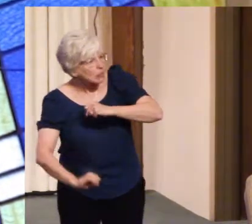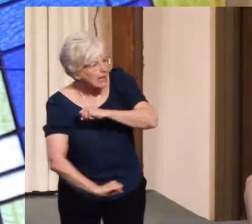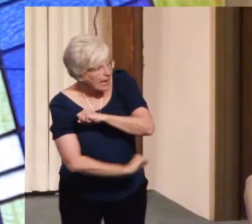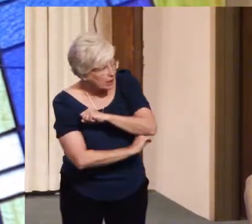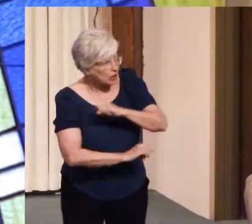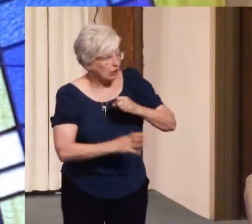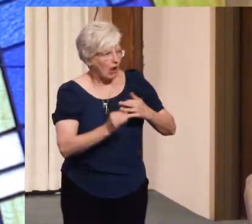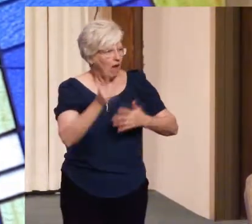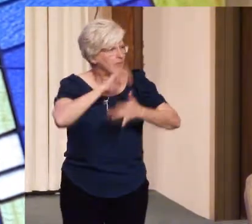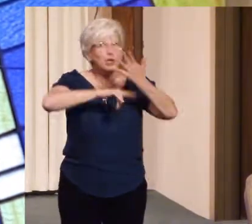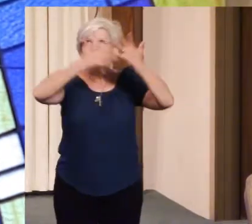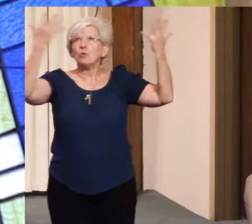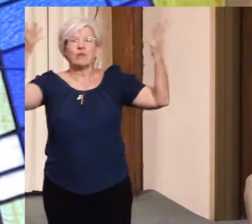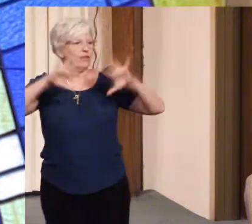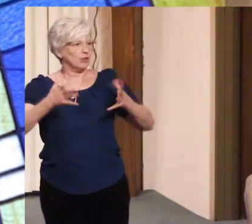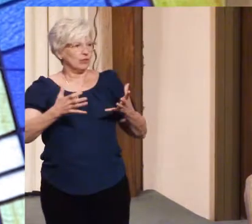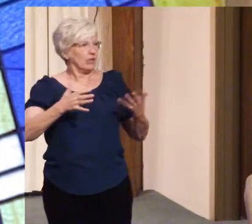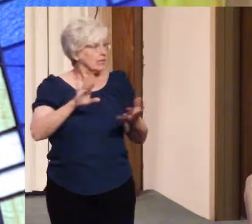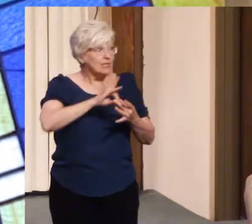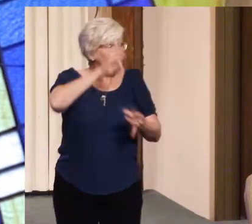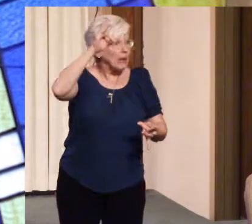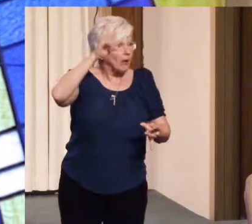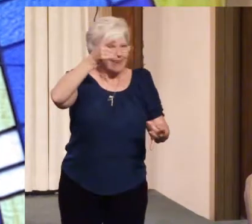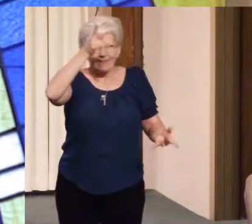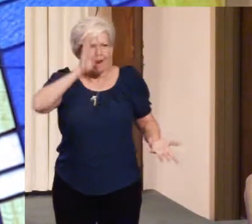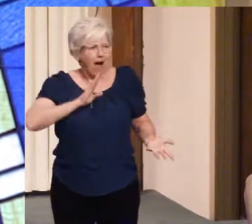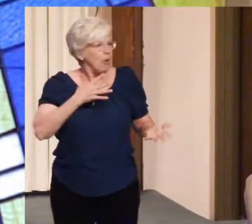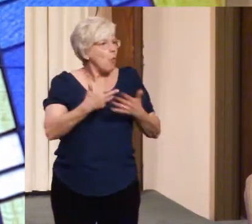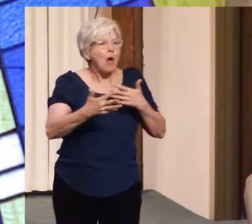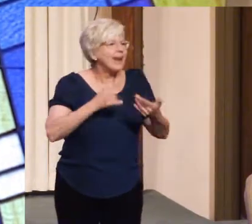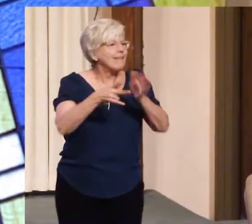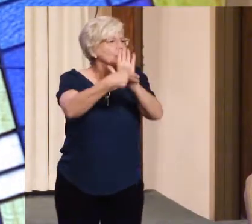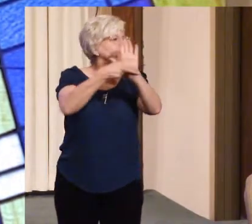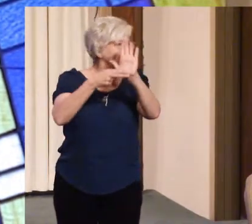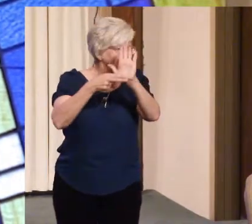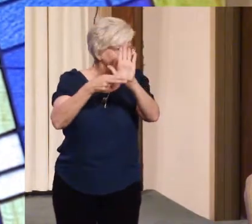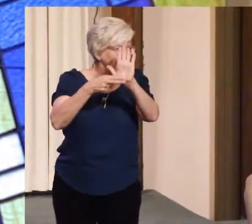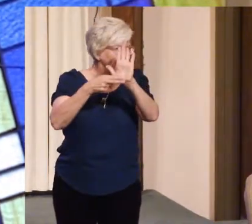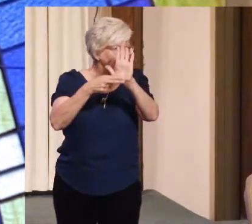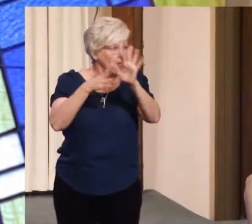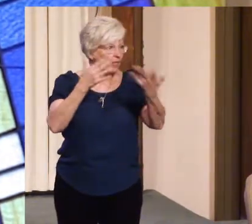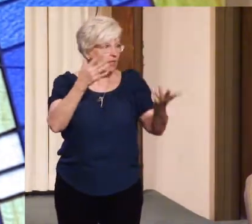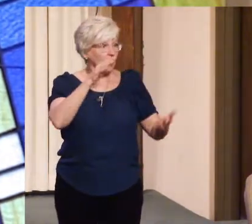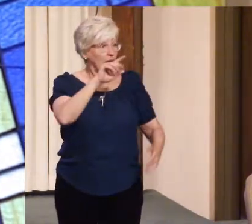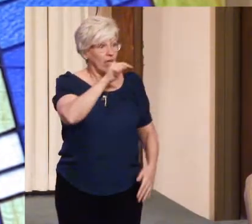whatever name we need to know that by, the force.